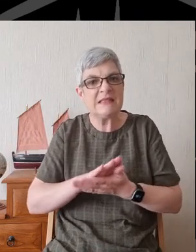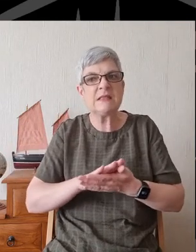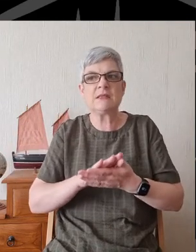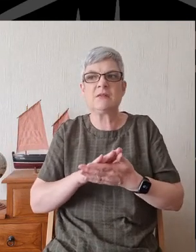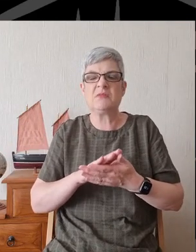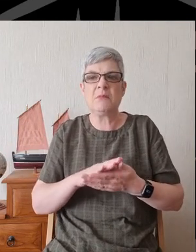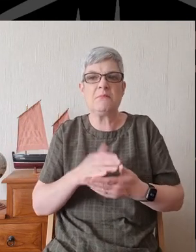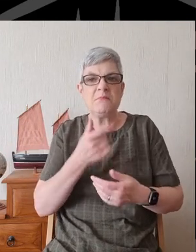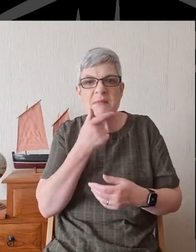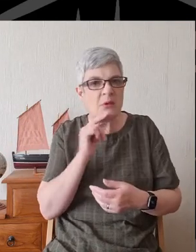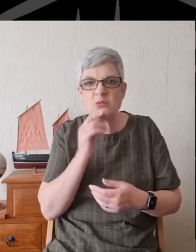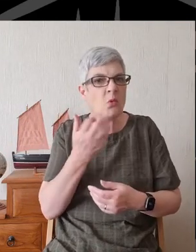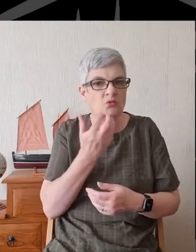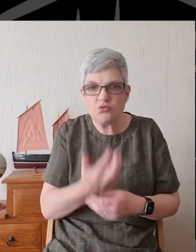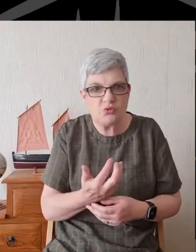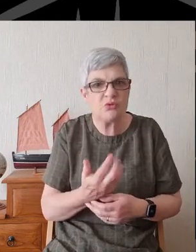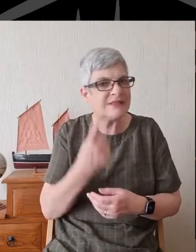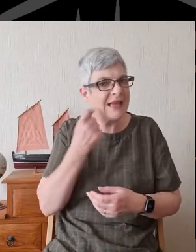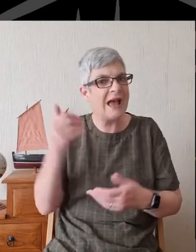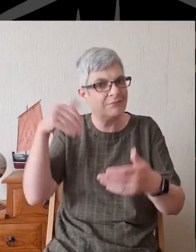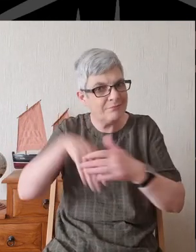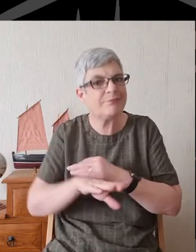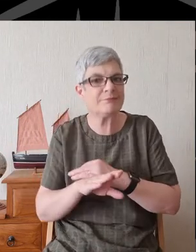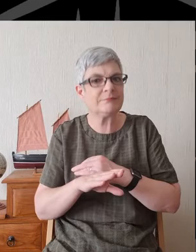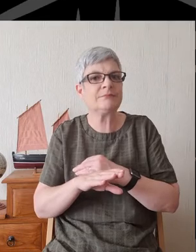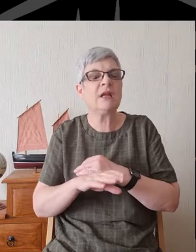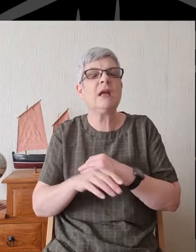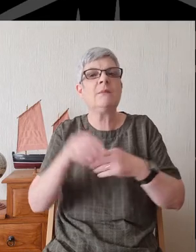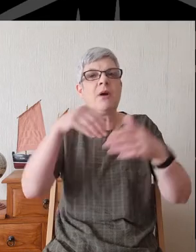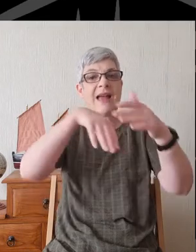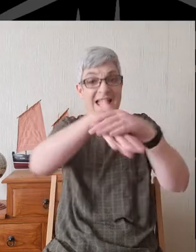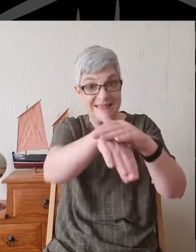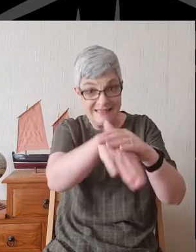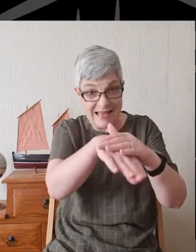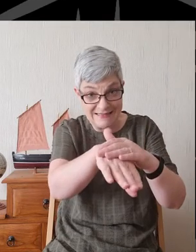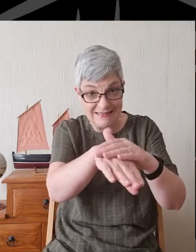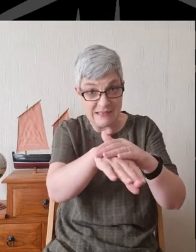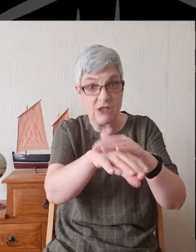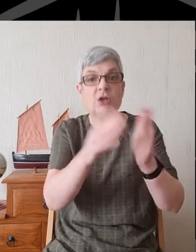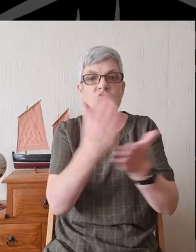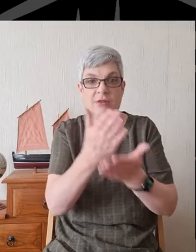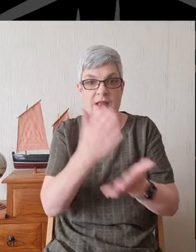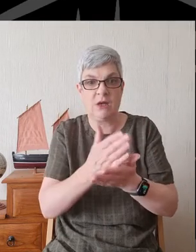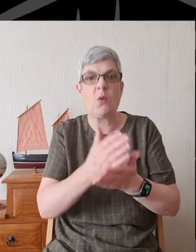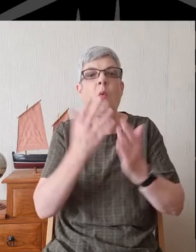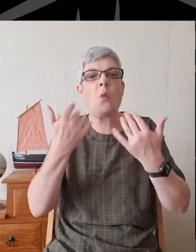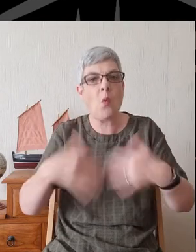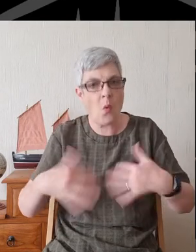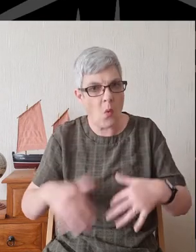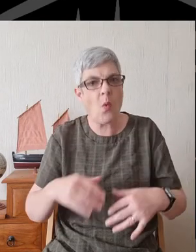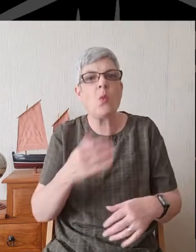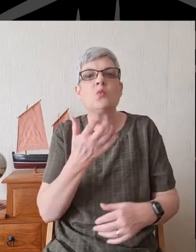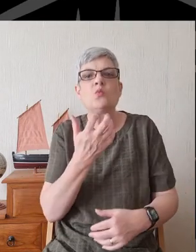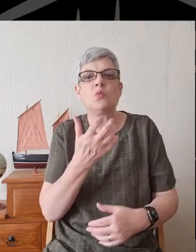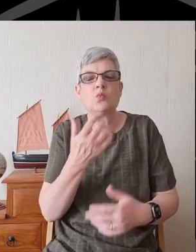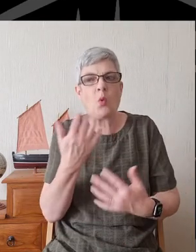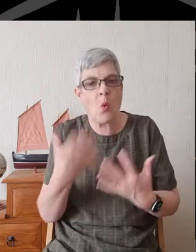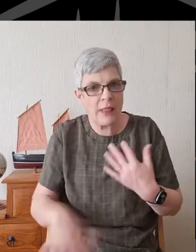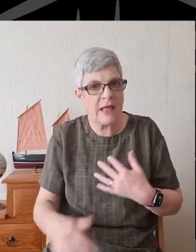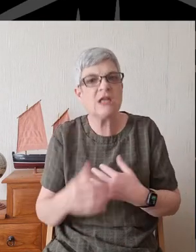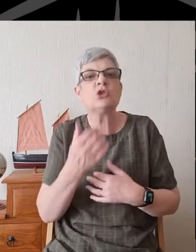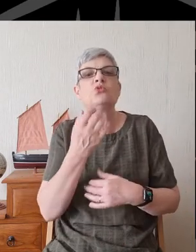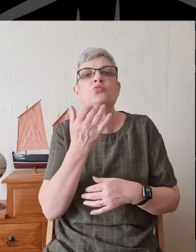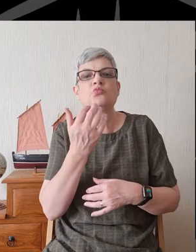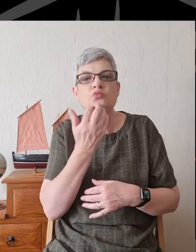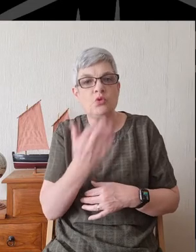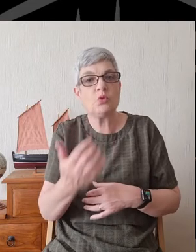but beyond that into the holy of holies. was only for Jewish men, and it was further going towards the presence